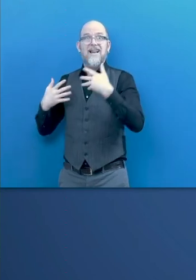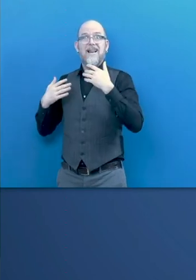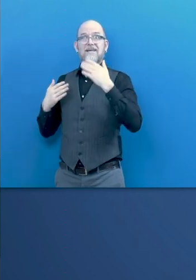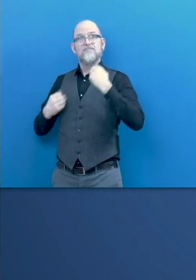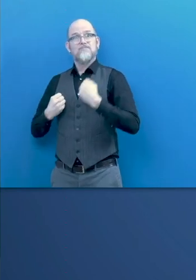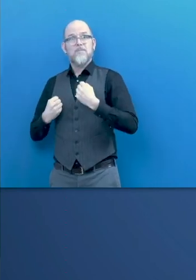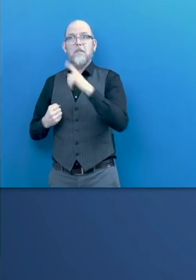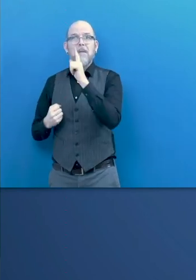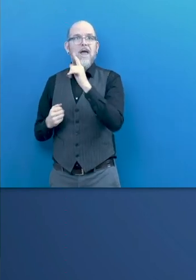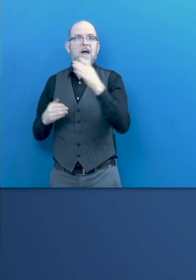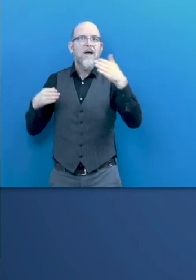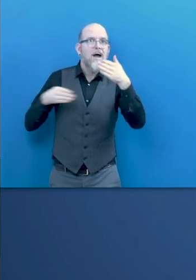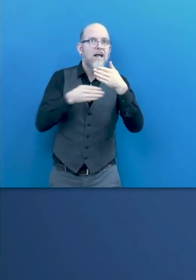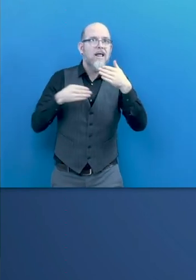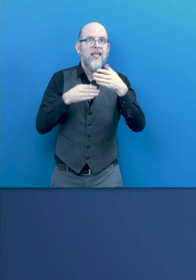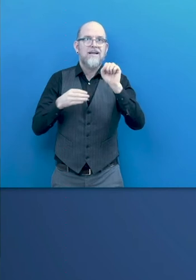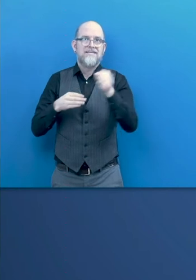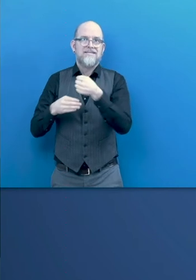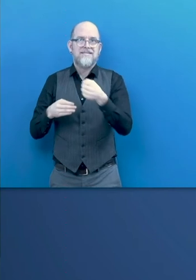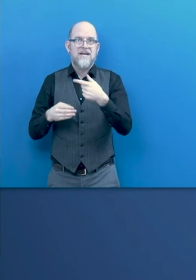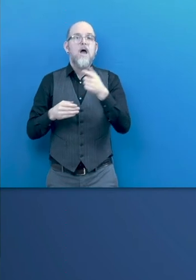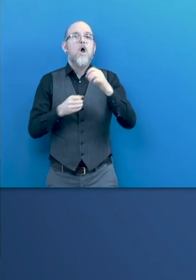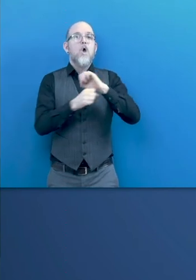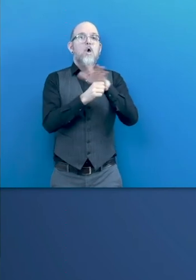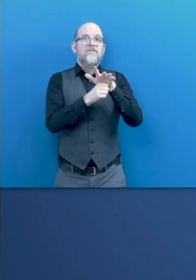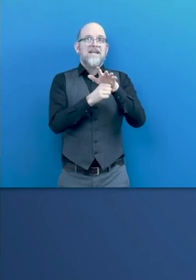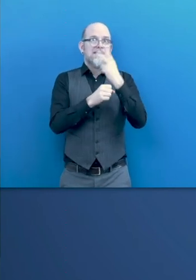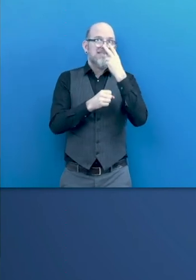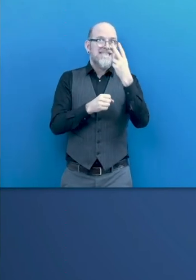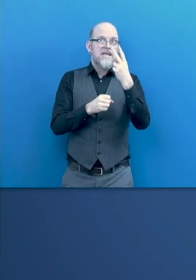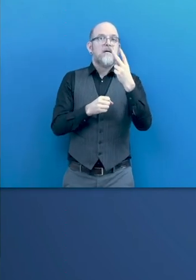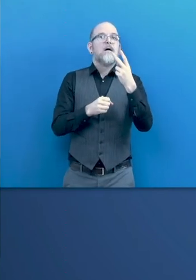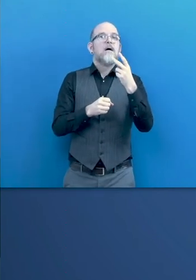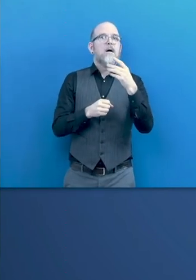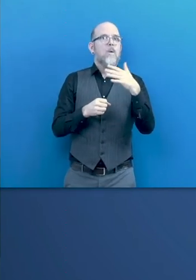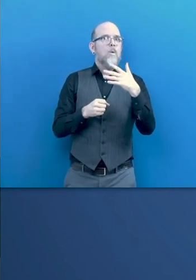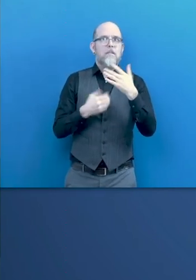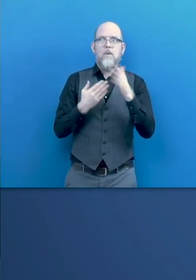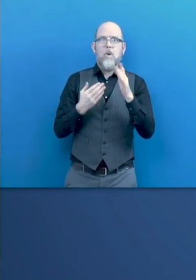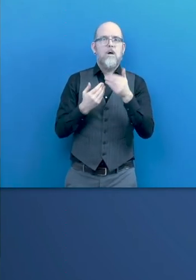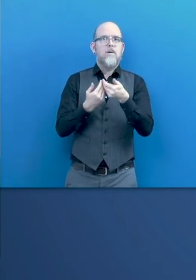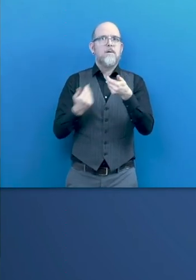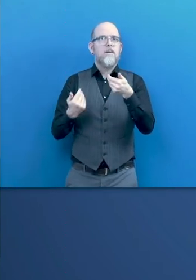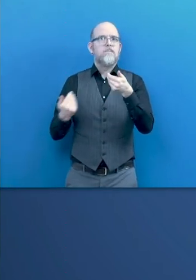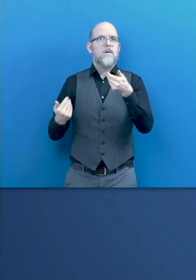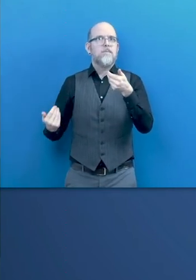intensifying inequalities as well. Although more organizations integrate disability as part